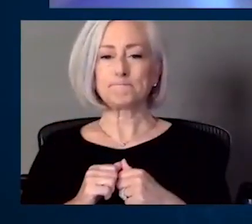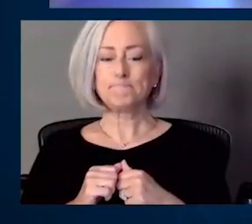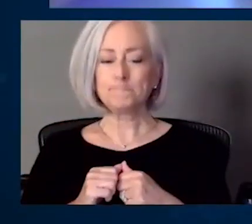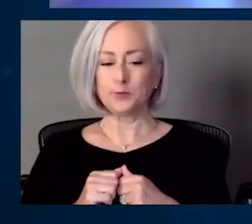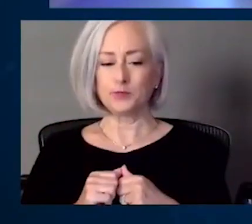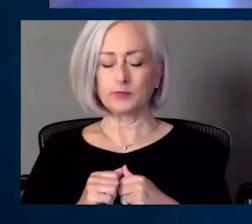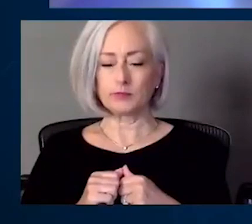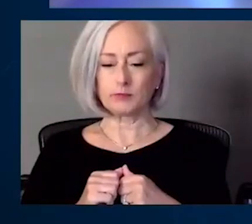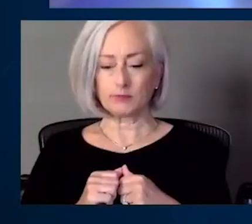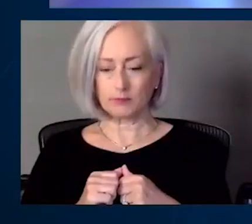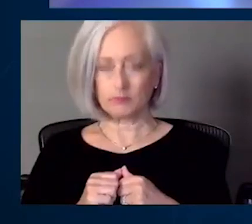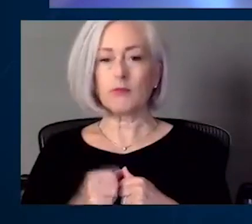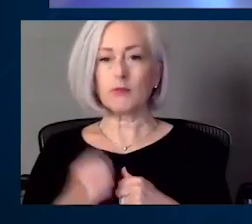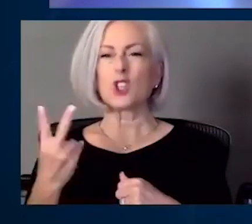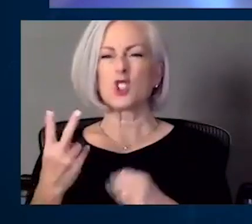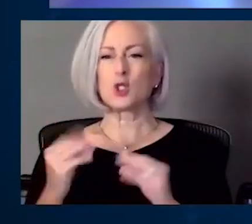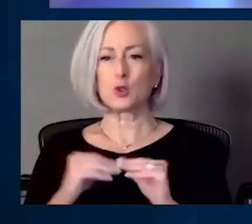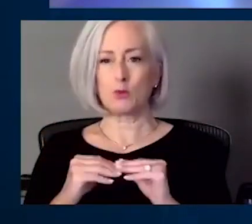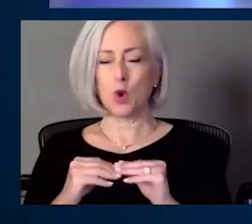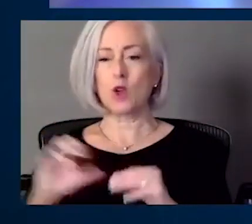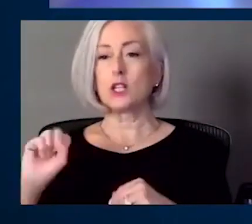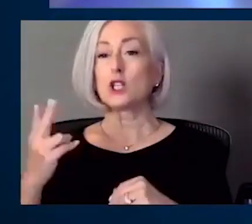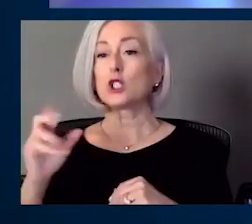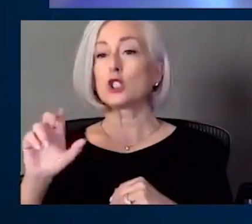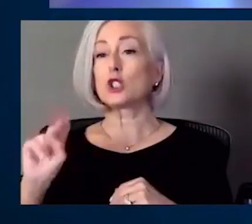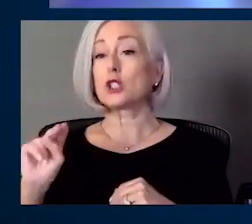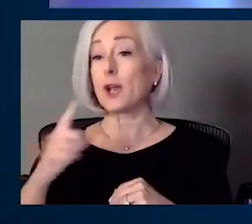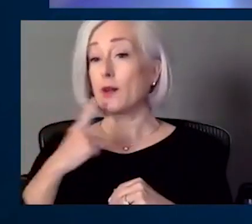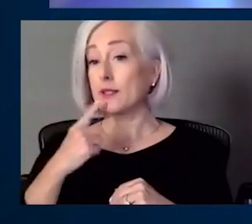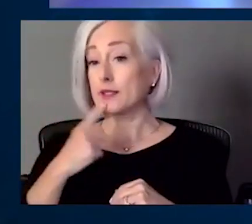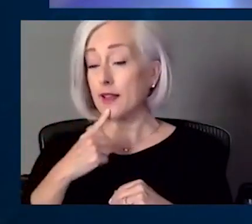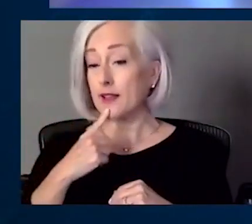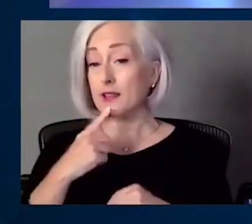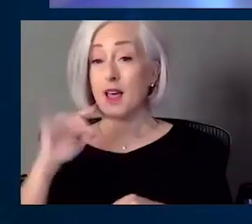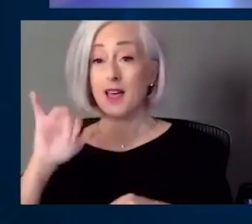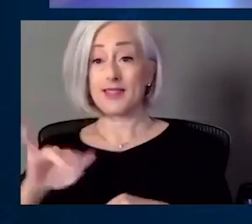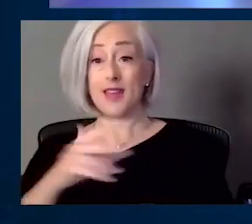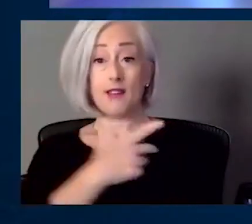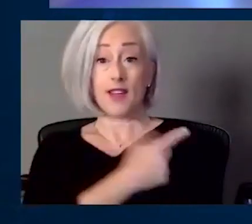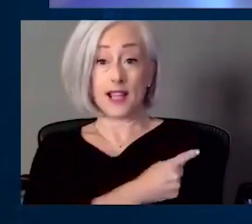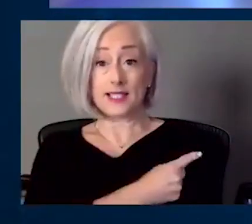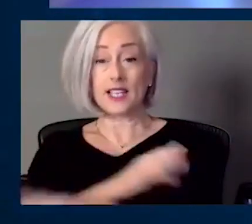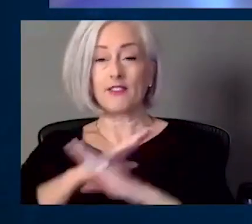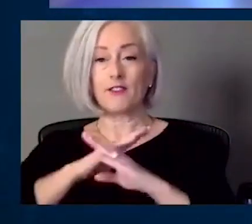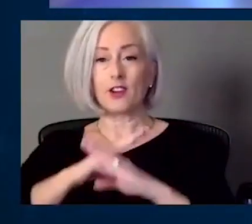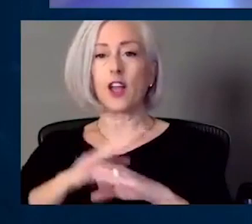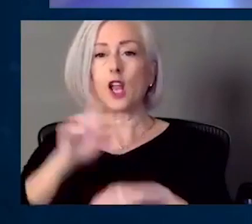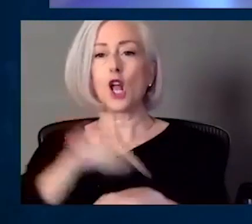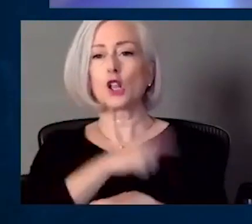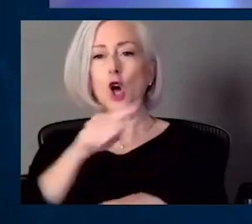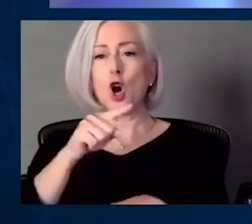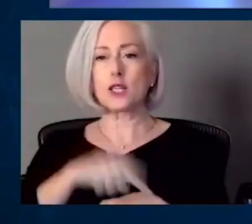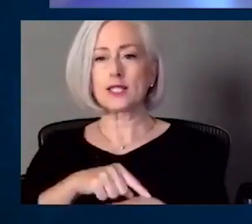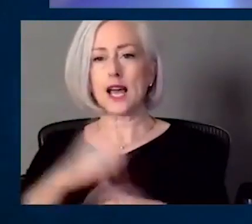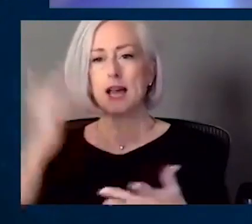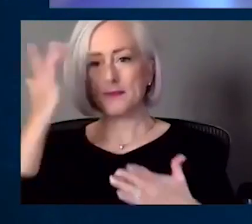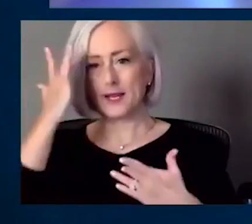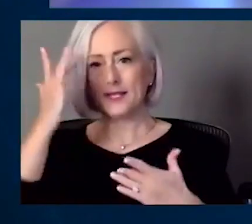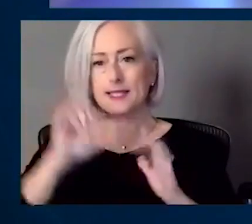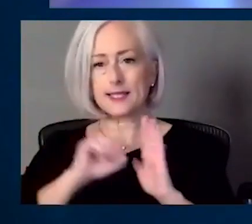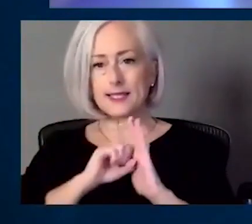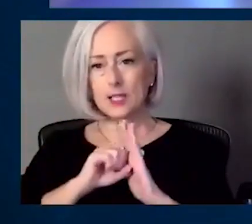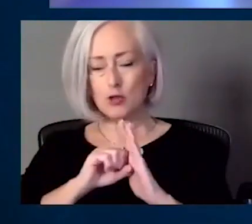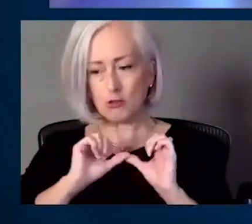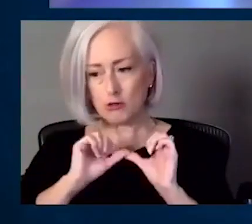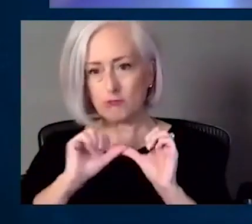Just two more. Sharon says, does the vaccine prevent long haul syndrome? If a fully vaccinated person contracts a